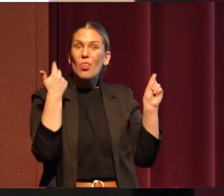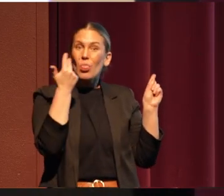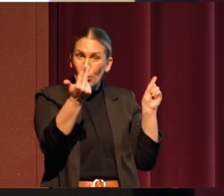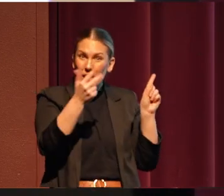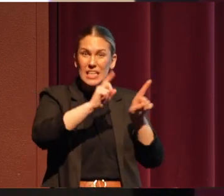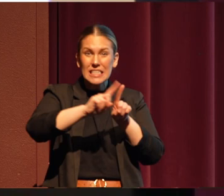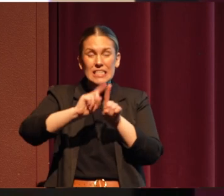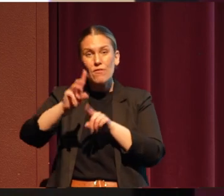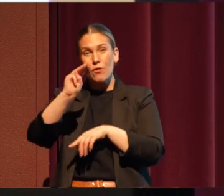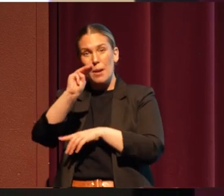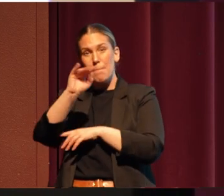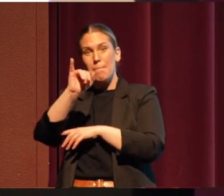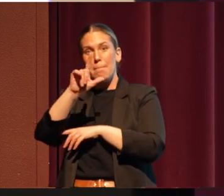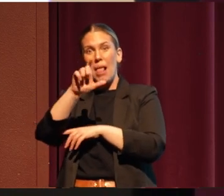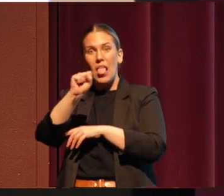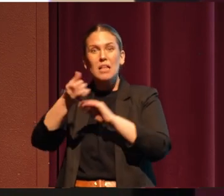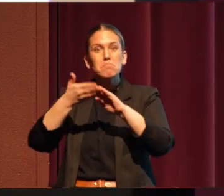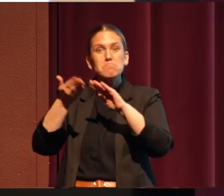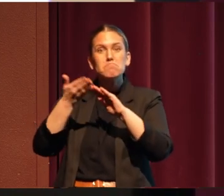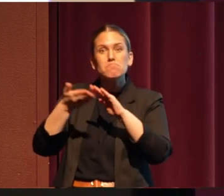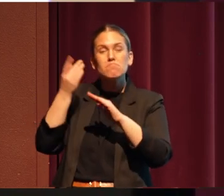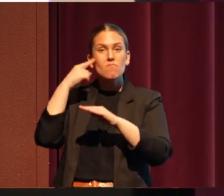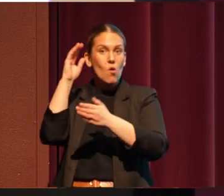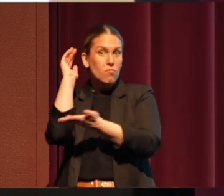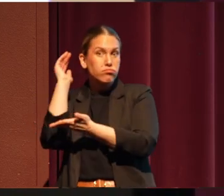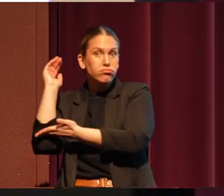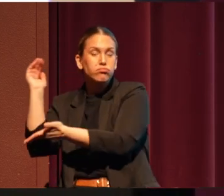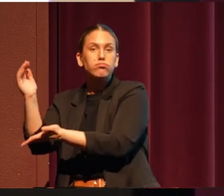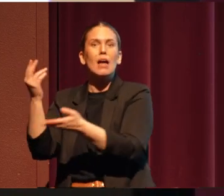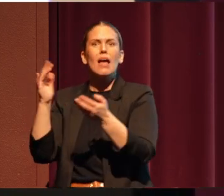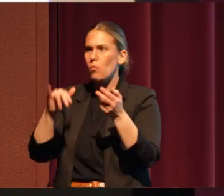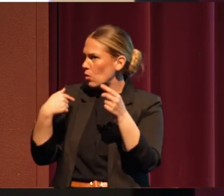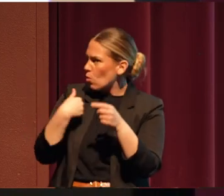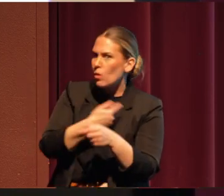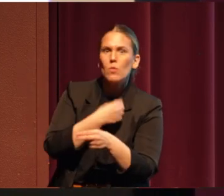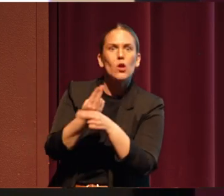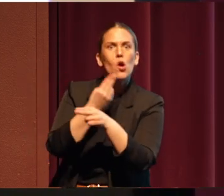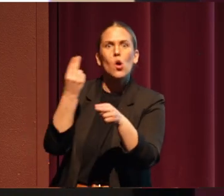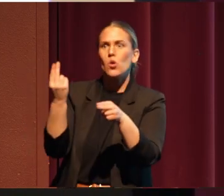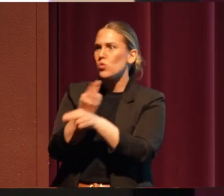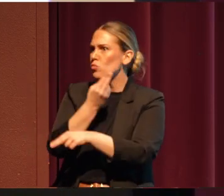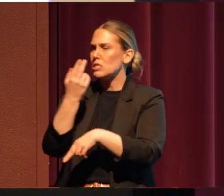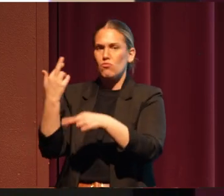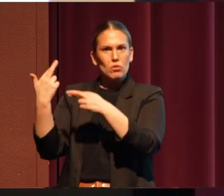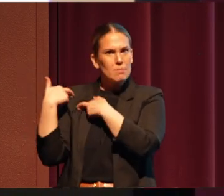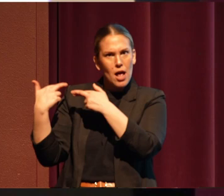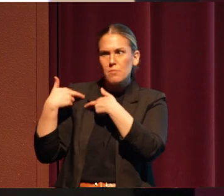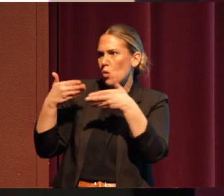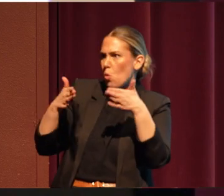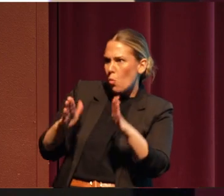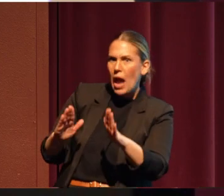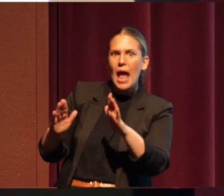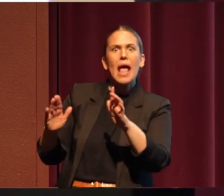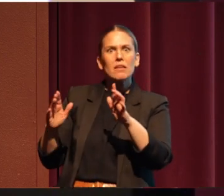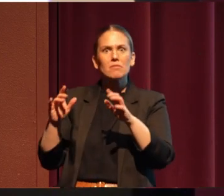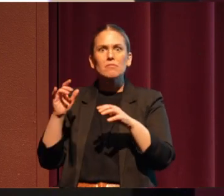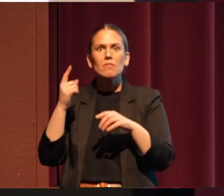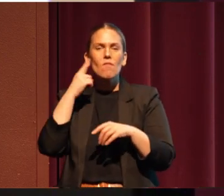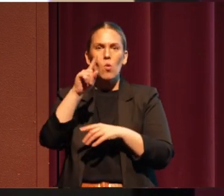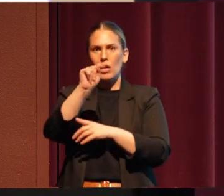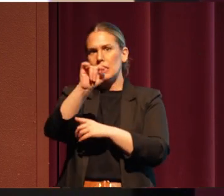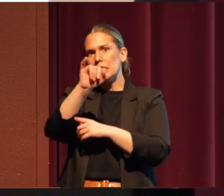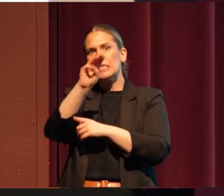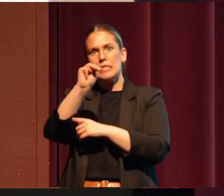going full time. And this was using responsible stewardship on a sustainable yield basis. And so what happened